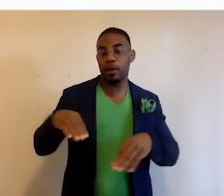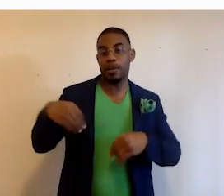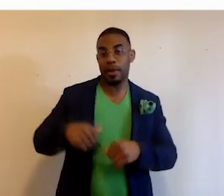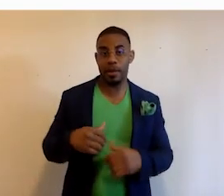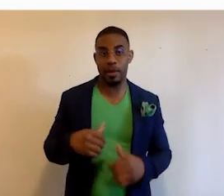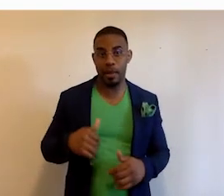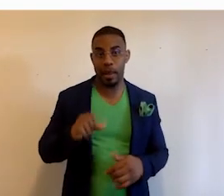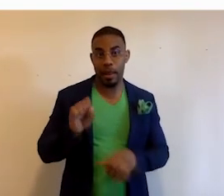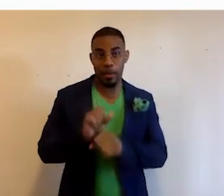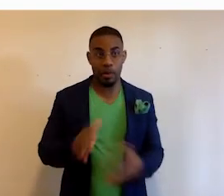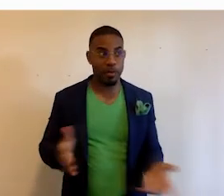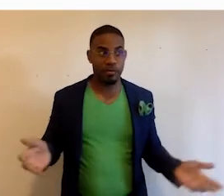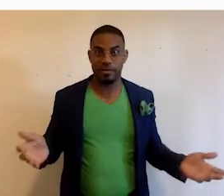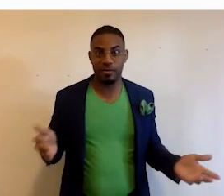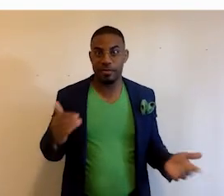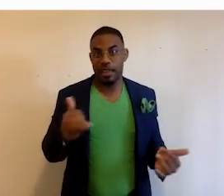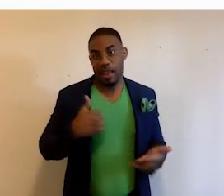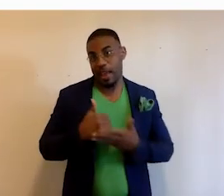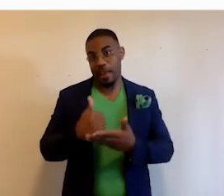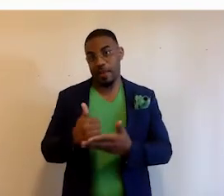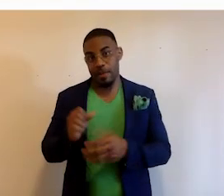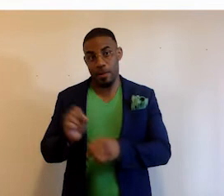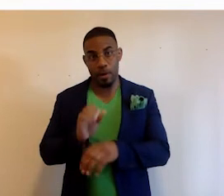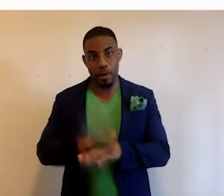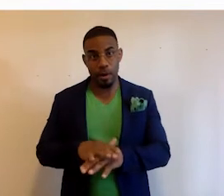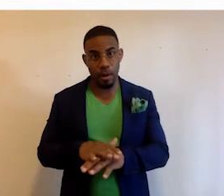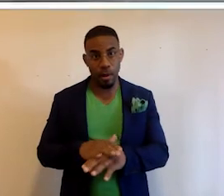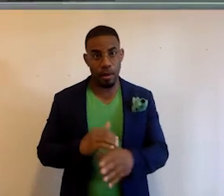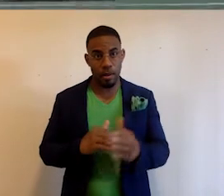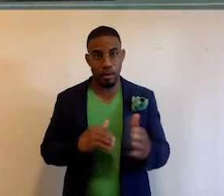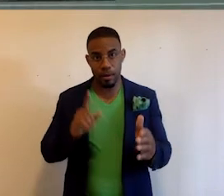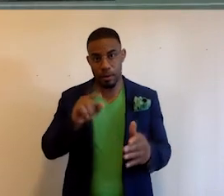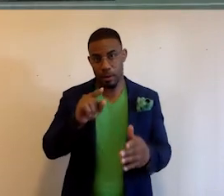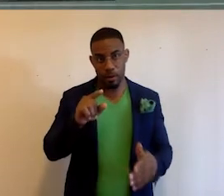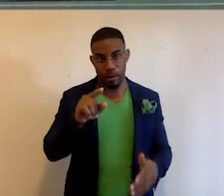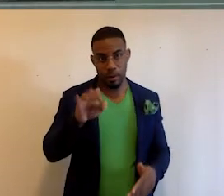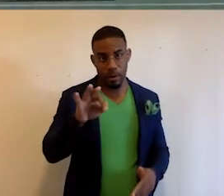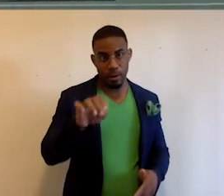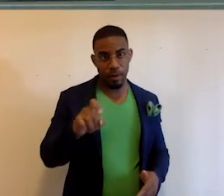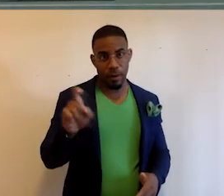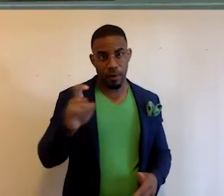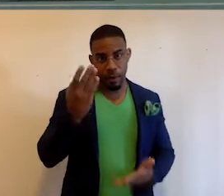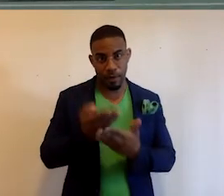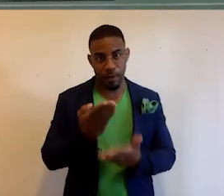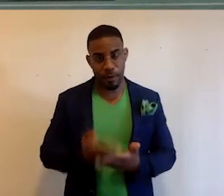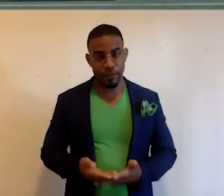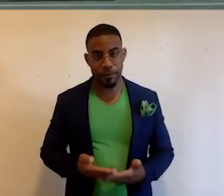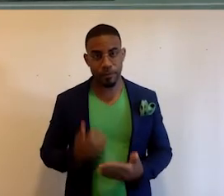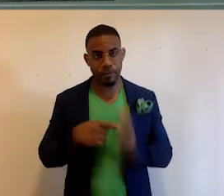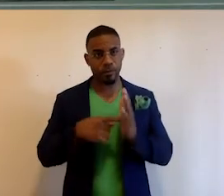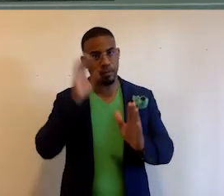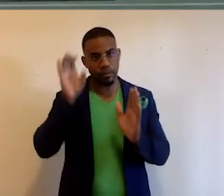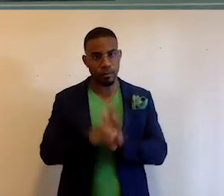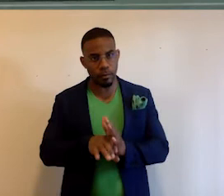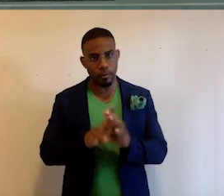paid as an employee. And I helped him work on this product, Phoenix Facts. And I'm going to show you a